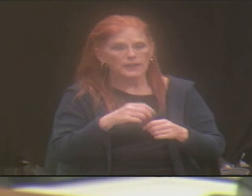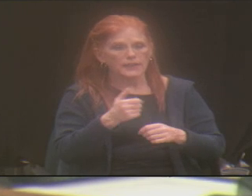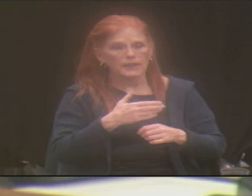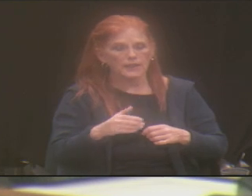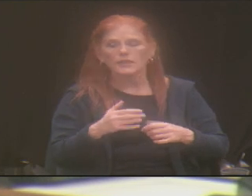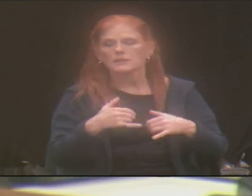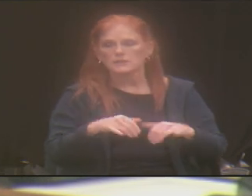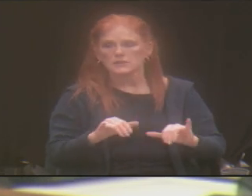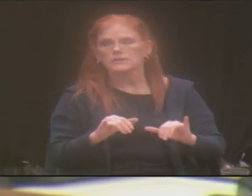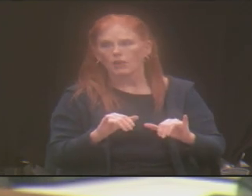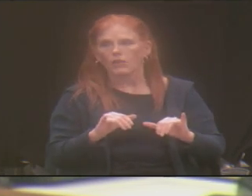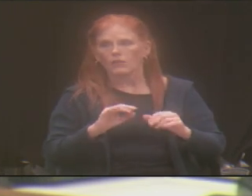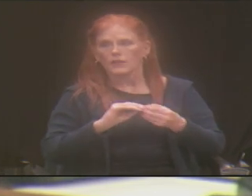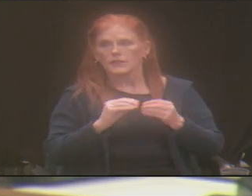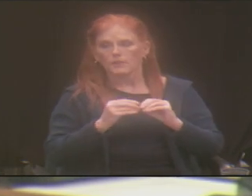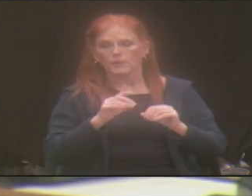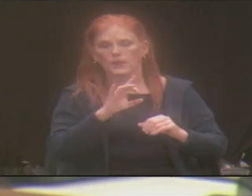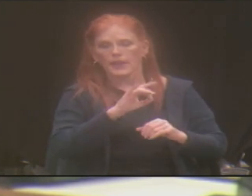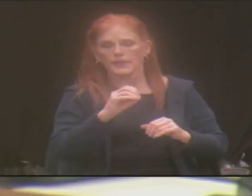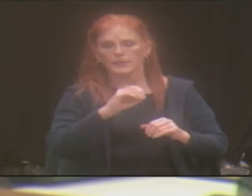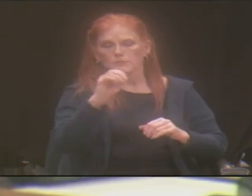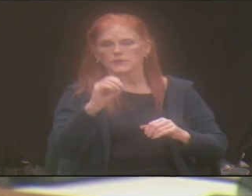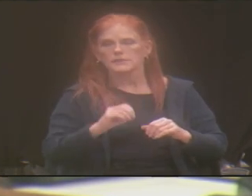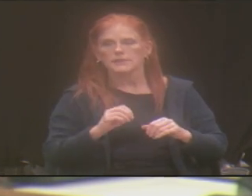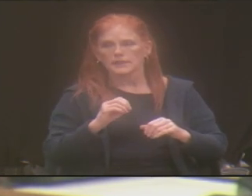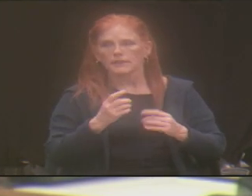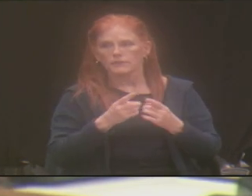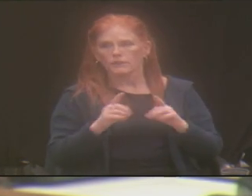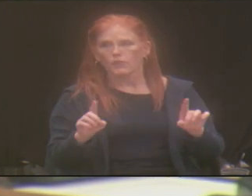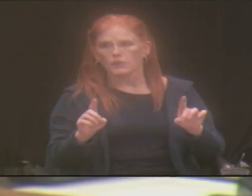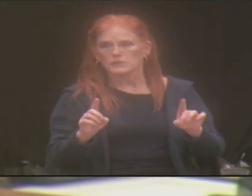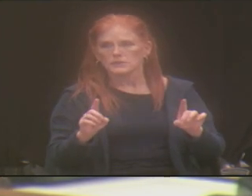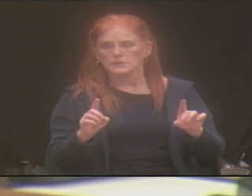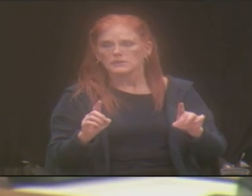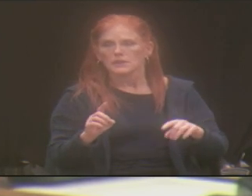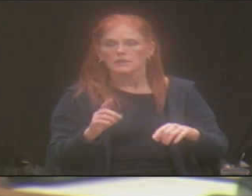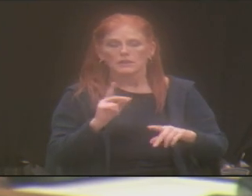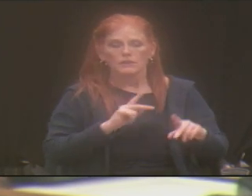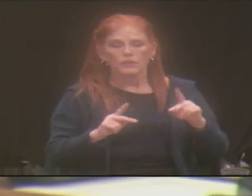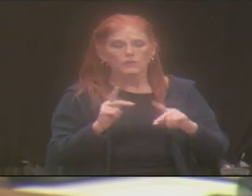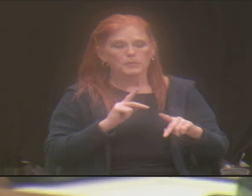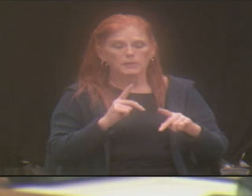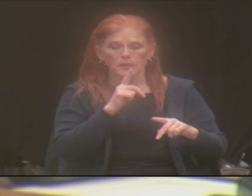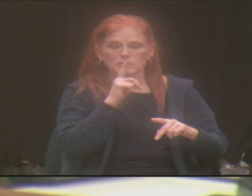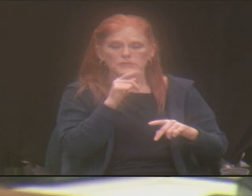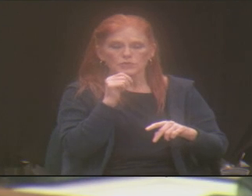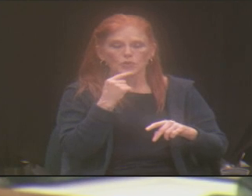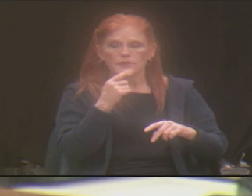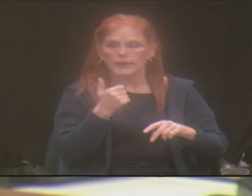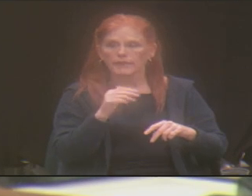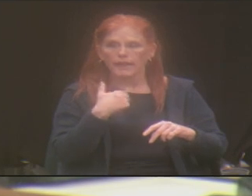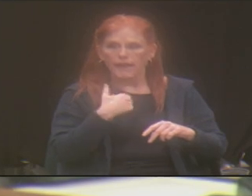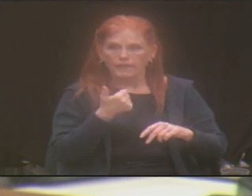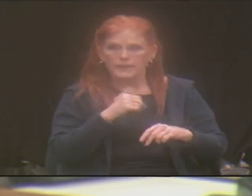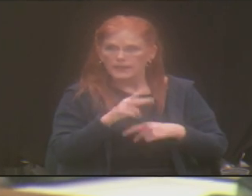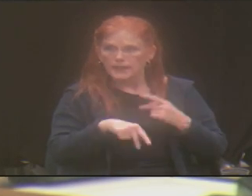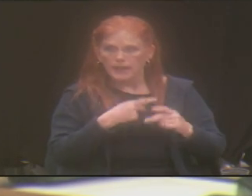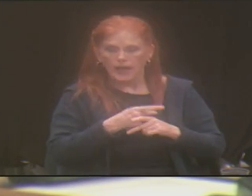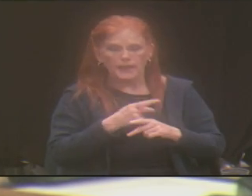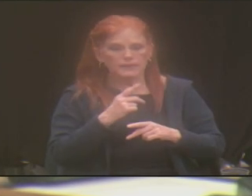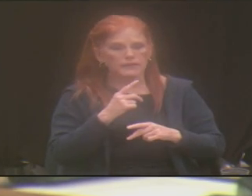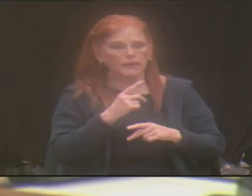80%. For individuals that do not profess any outside faith or higher form of faith,